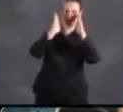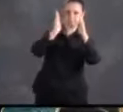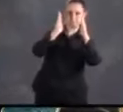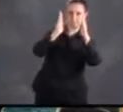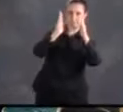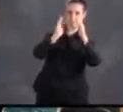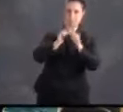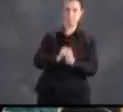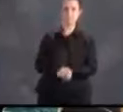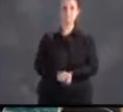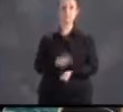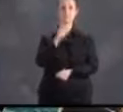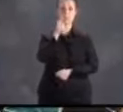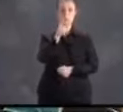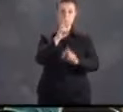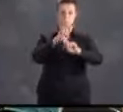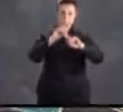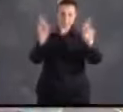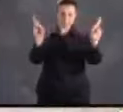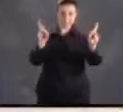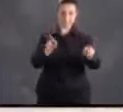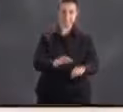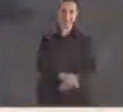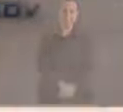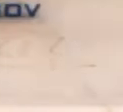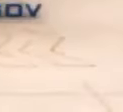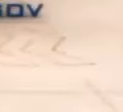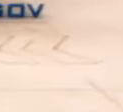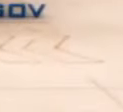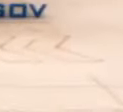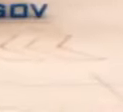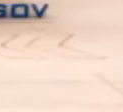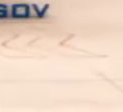Stay informed. Are you ready?